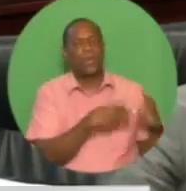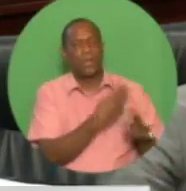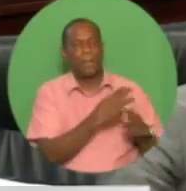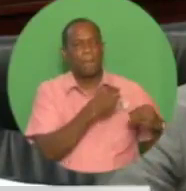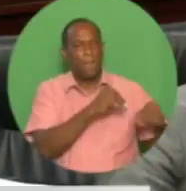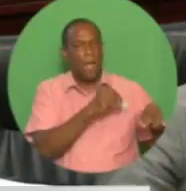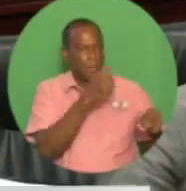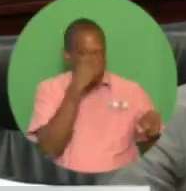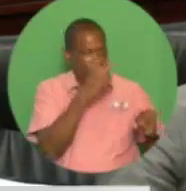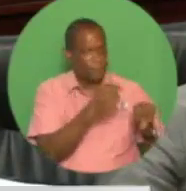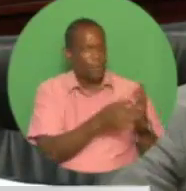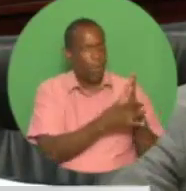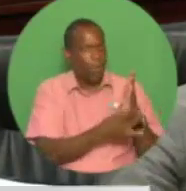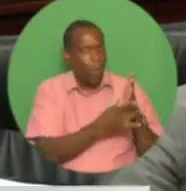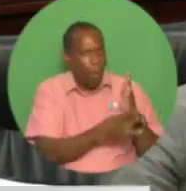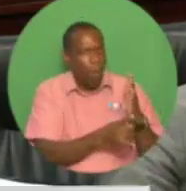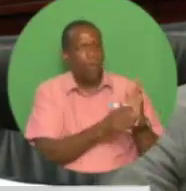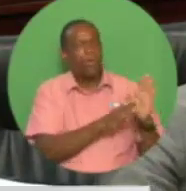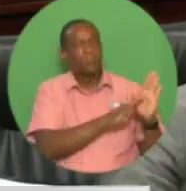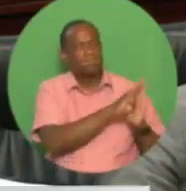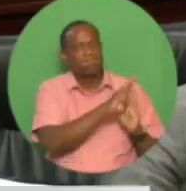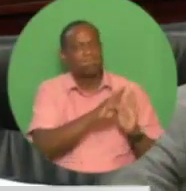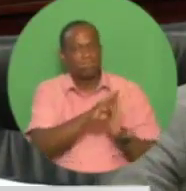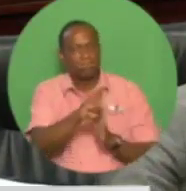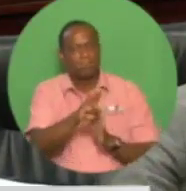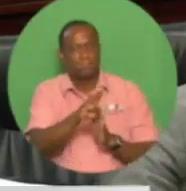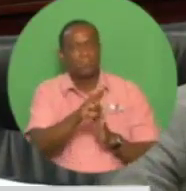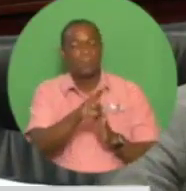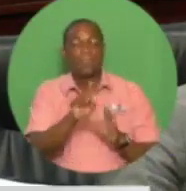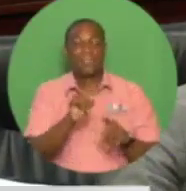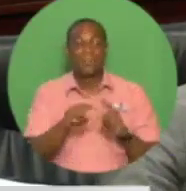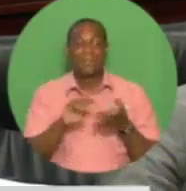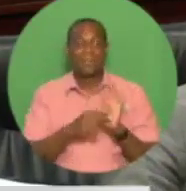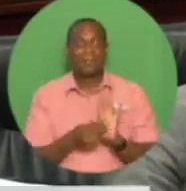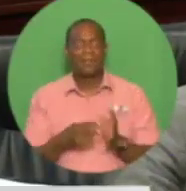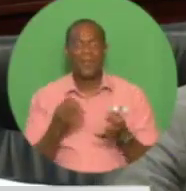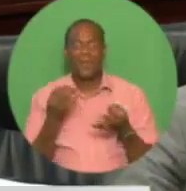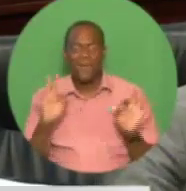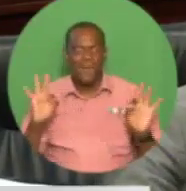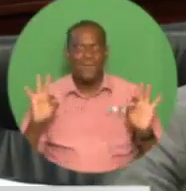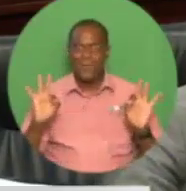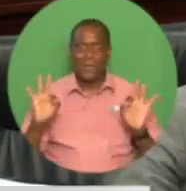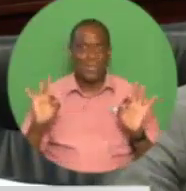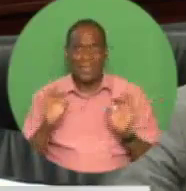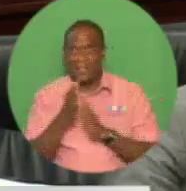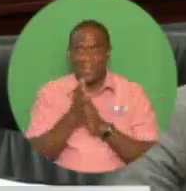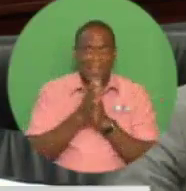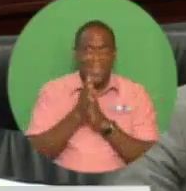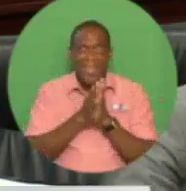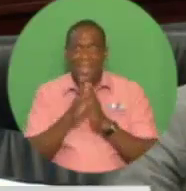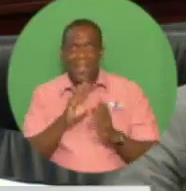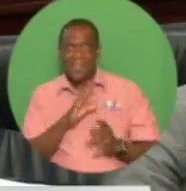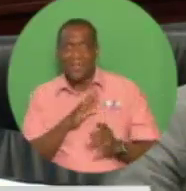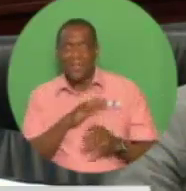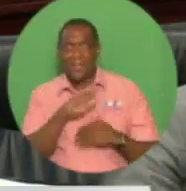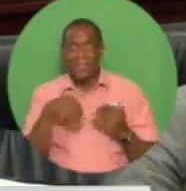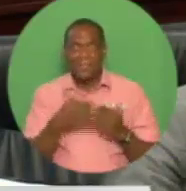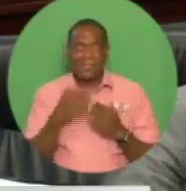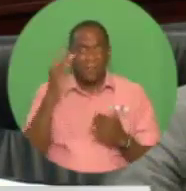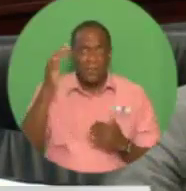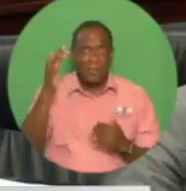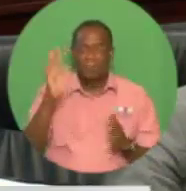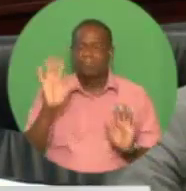Trinidad and Tobago. However, we are not out of the woods yet, and our economy is still vulnerable to external shocks.